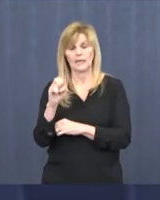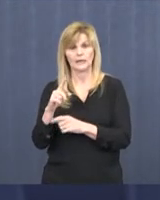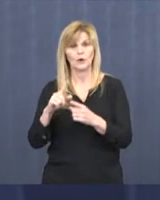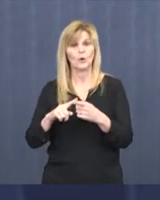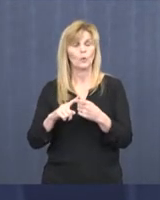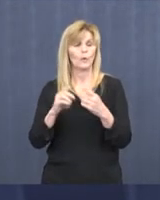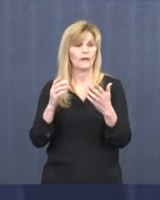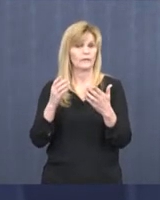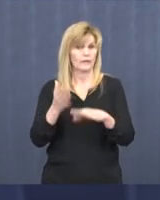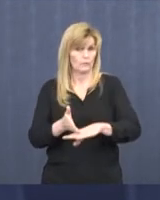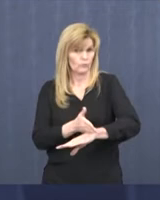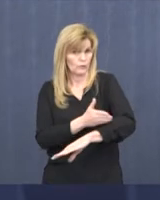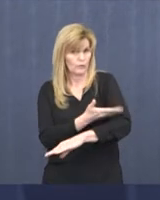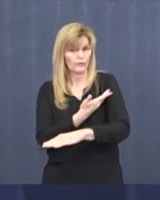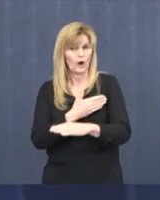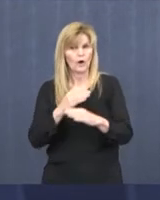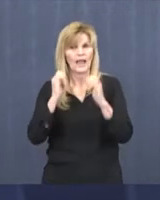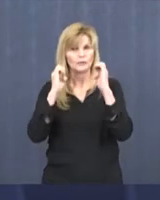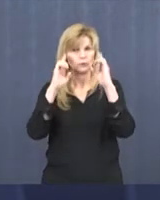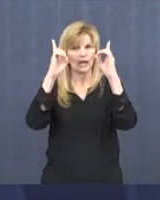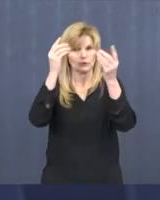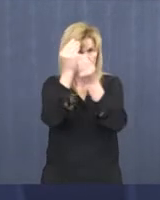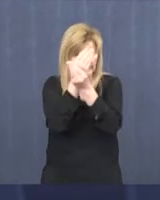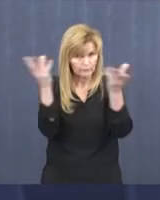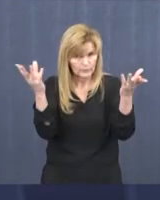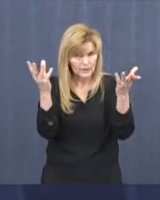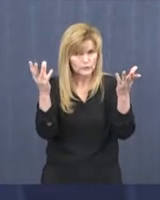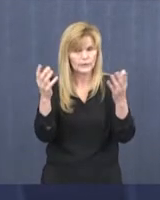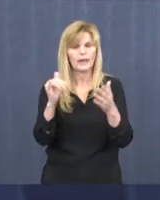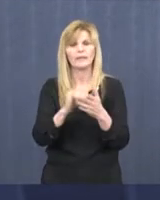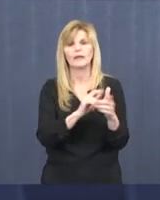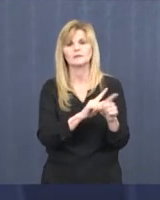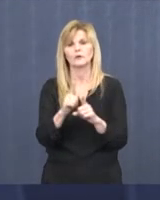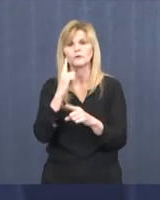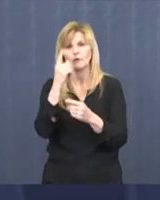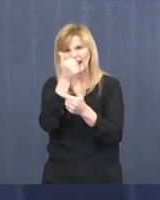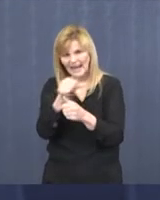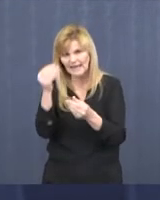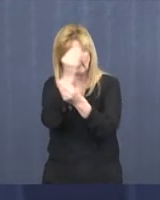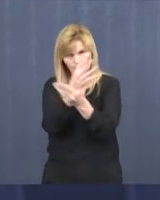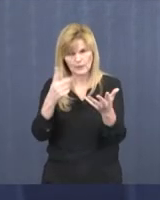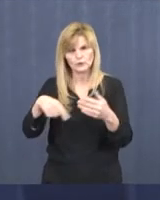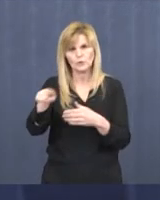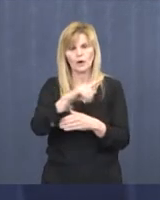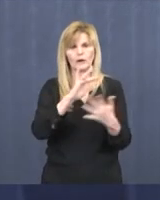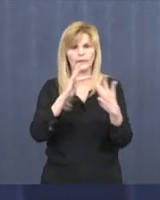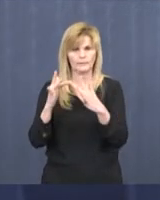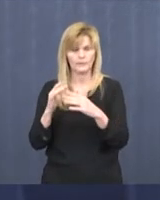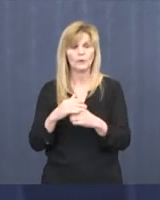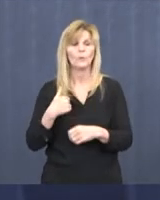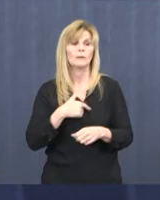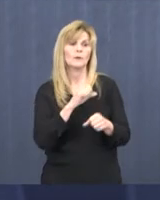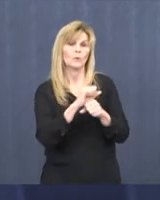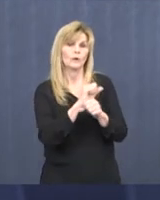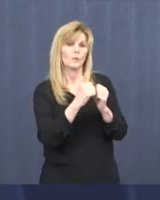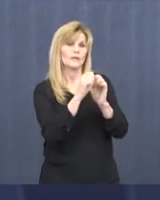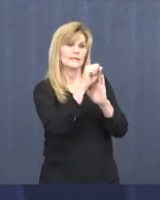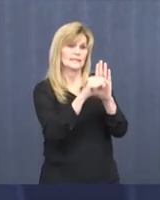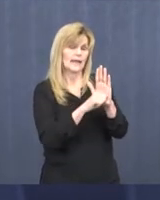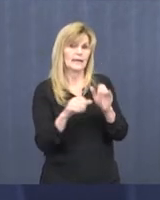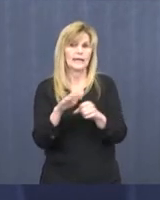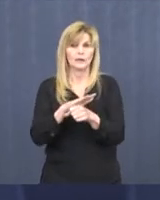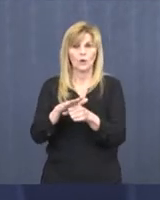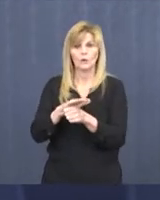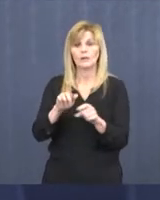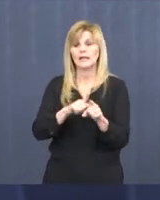content and added additional links as well for information. We've been working with state and local officials as well as the rest of the